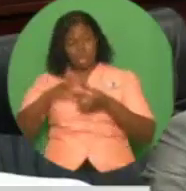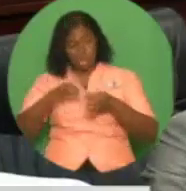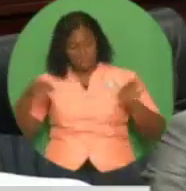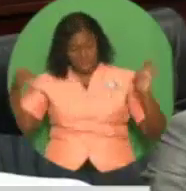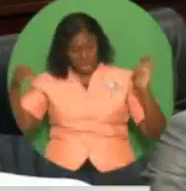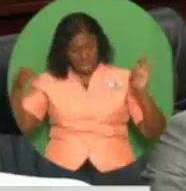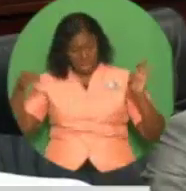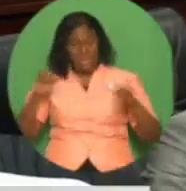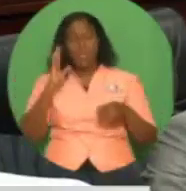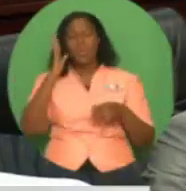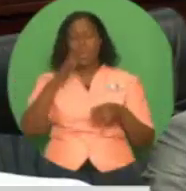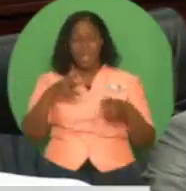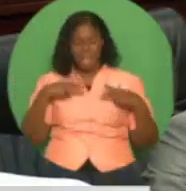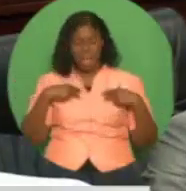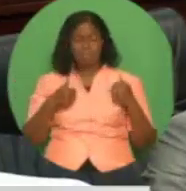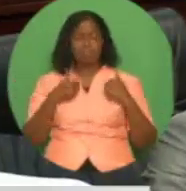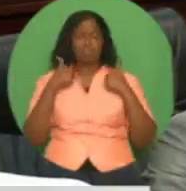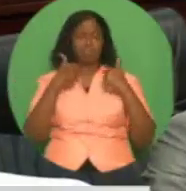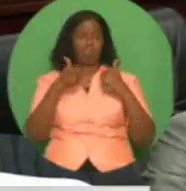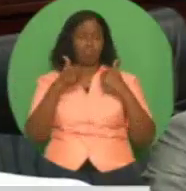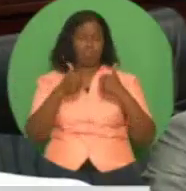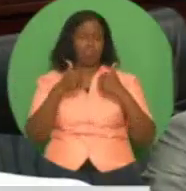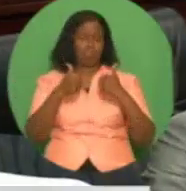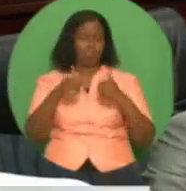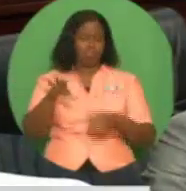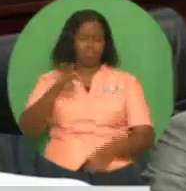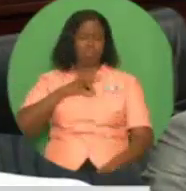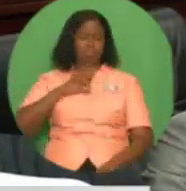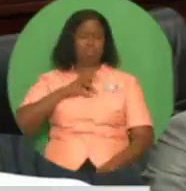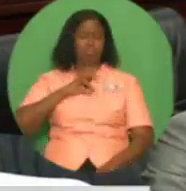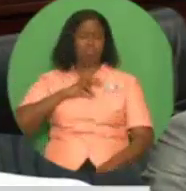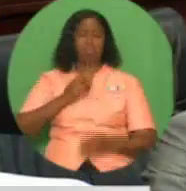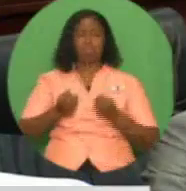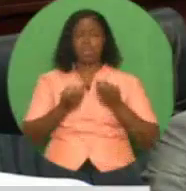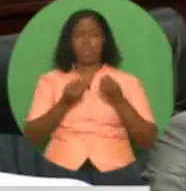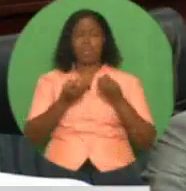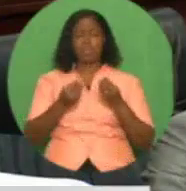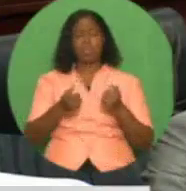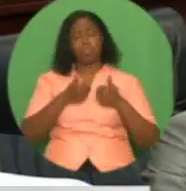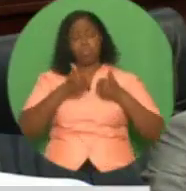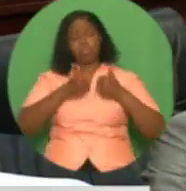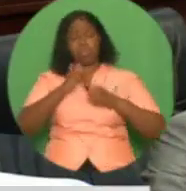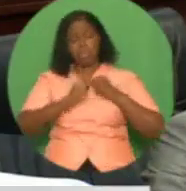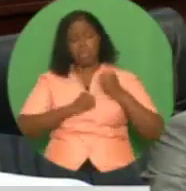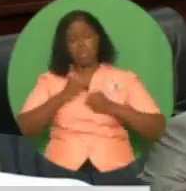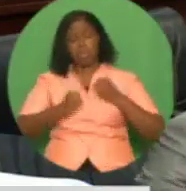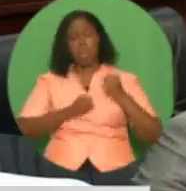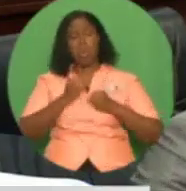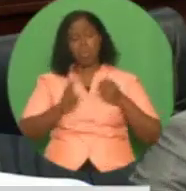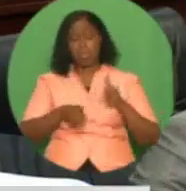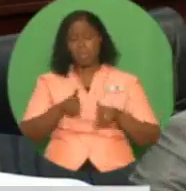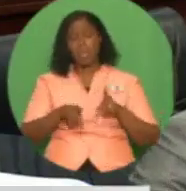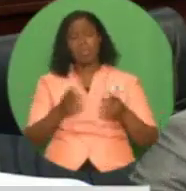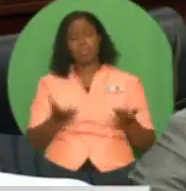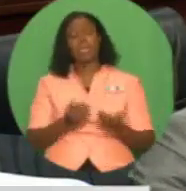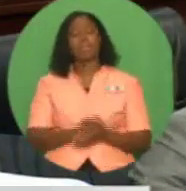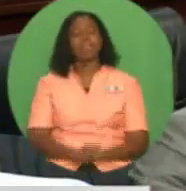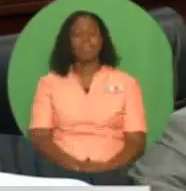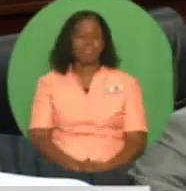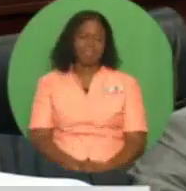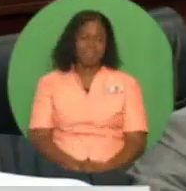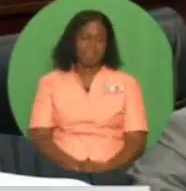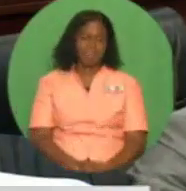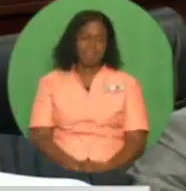Safety and security. Madam Speaker, the recent appointment of our Commissioner of Police is setting in train a framework for